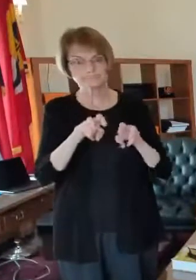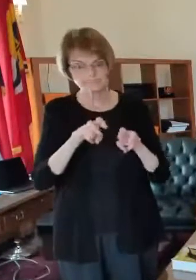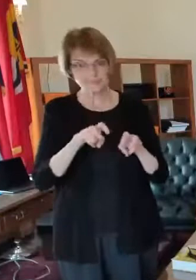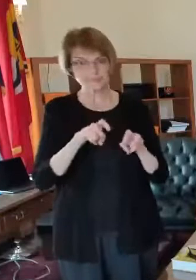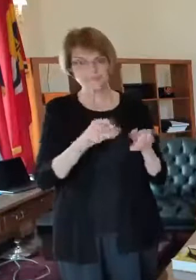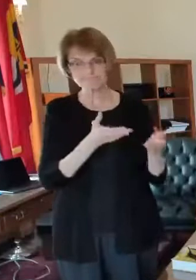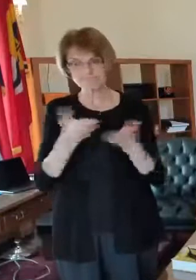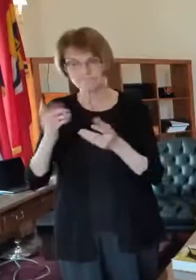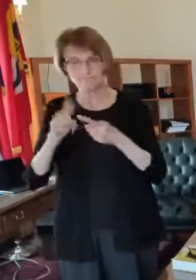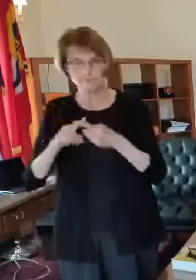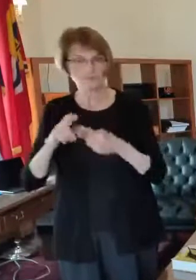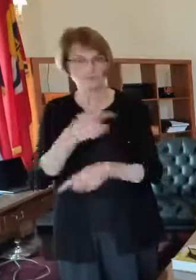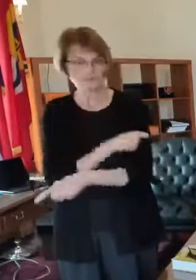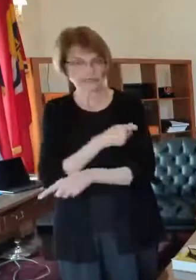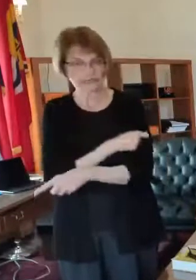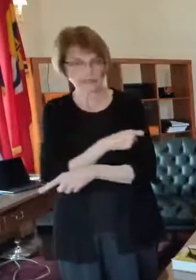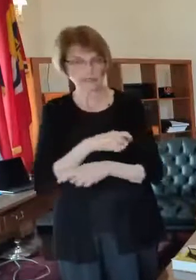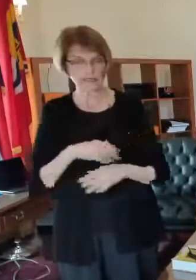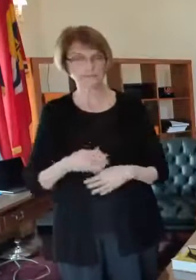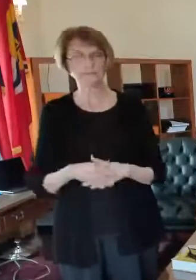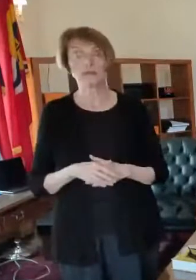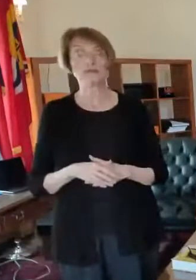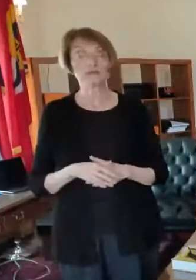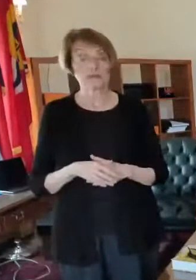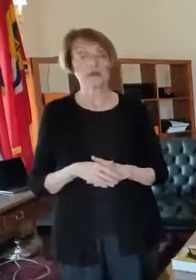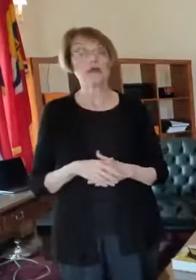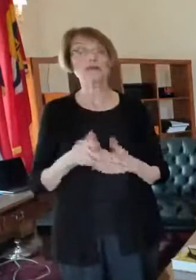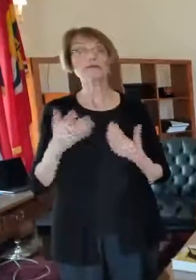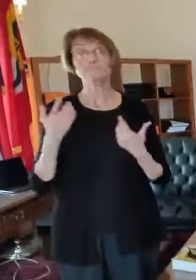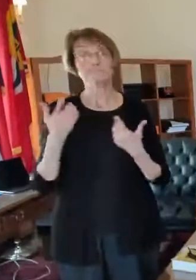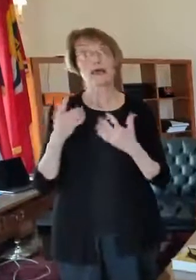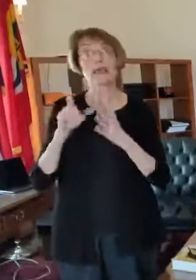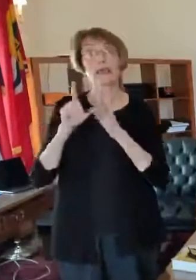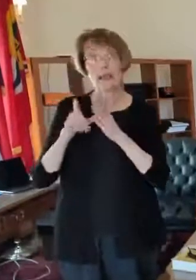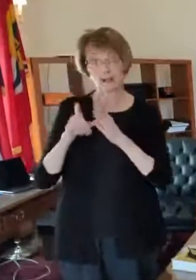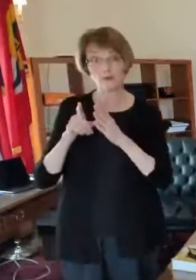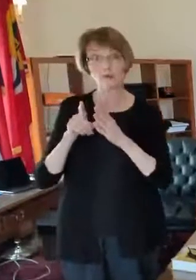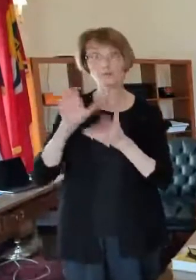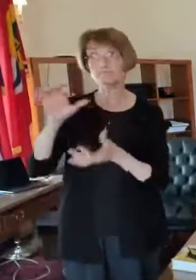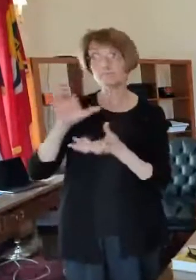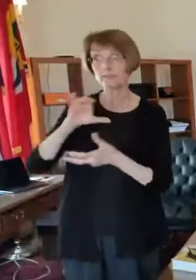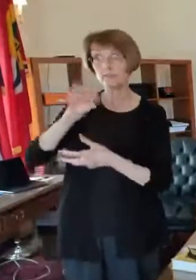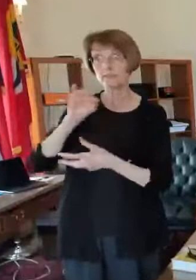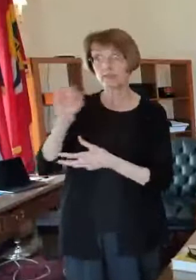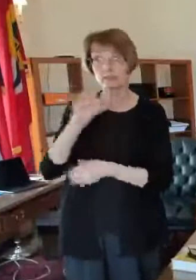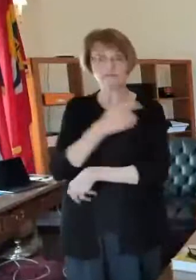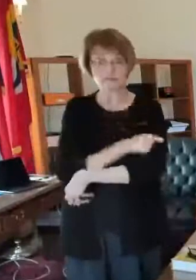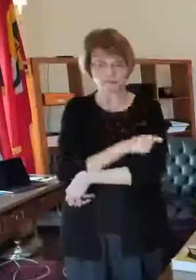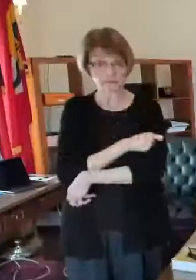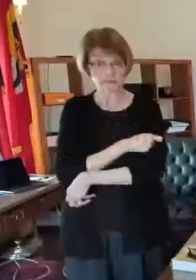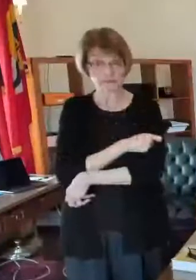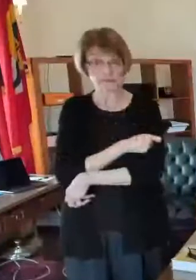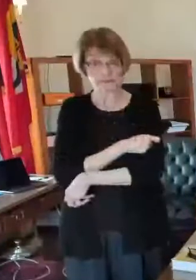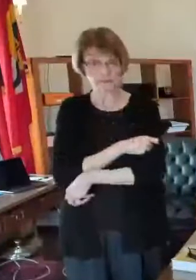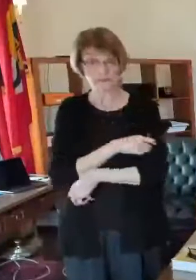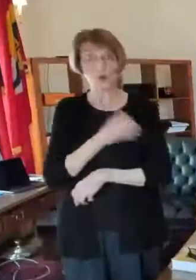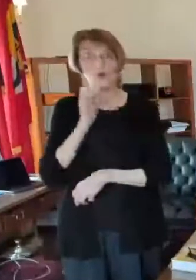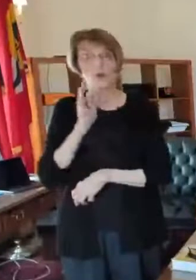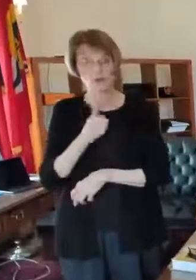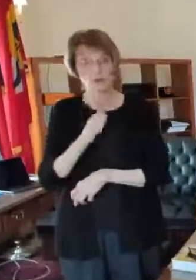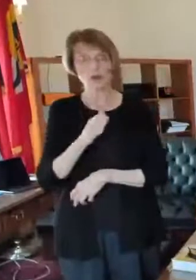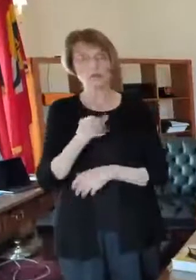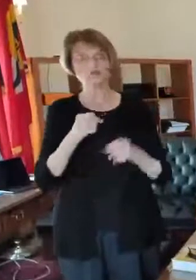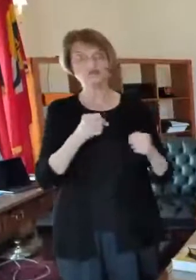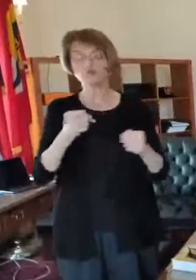and then ultimately uh when we get the johnson and johnson vaccine uh we will begin going